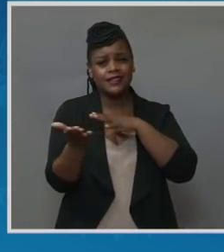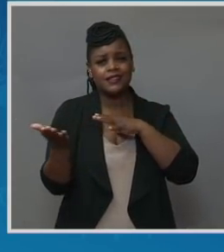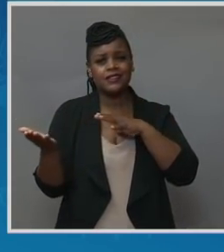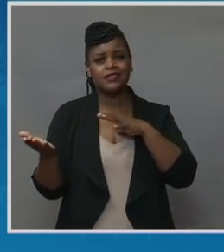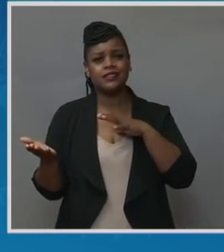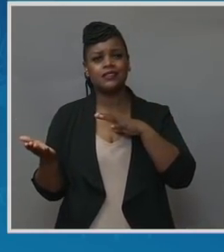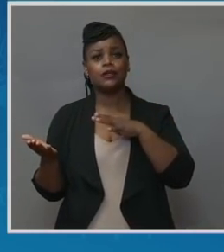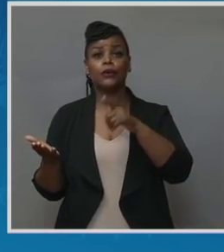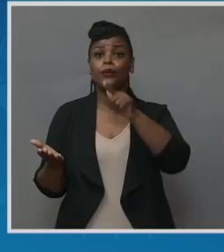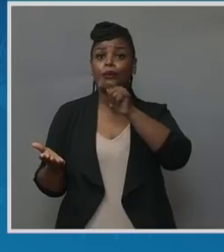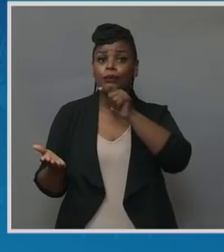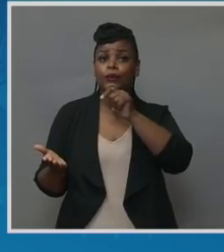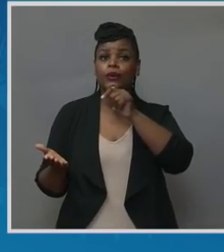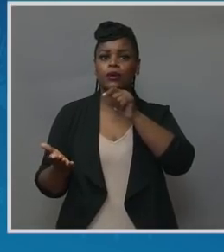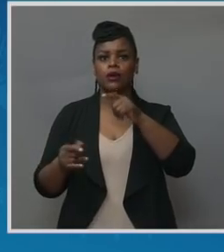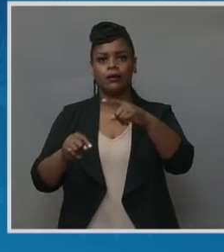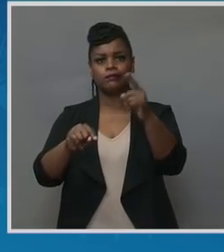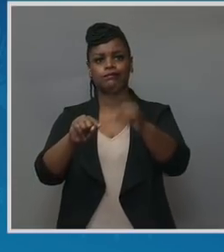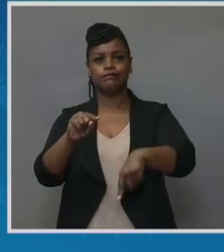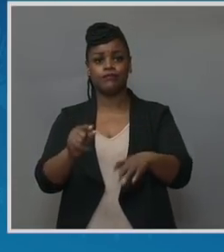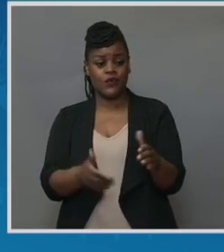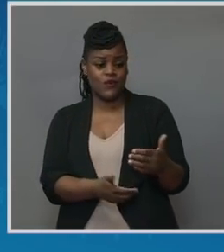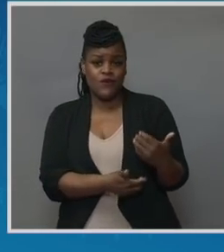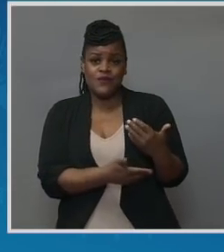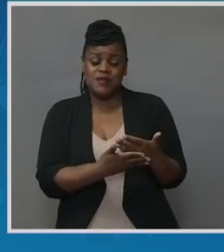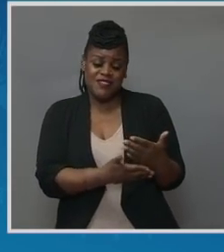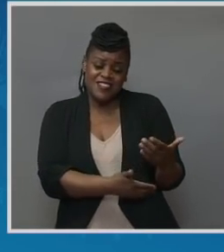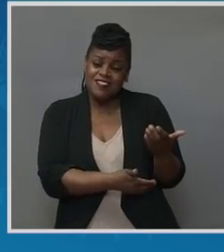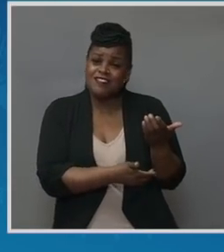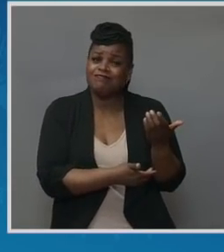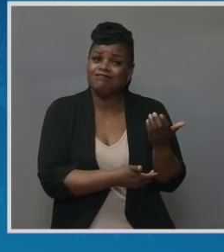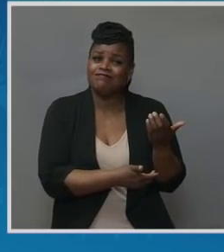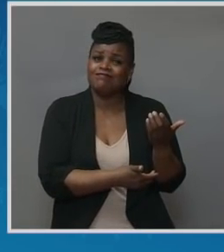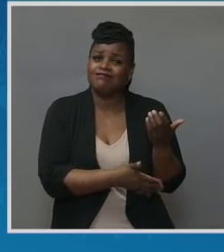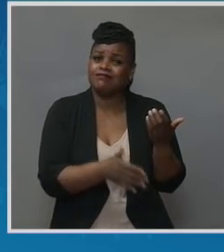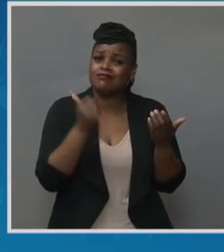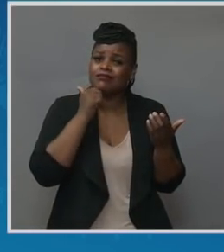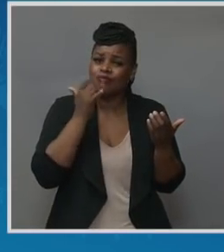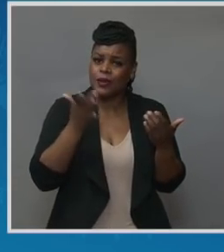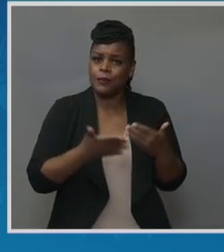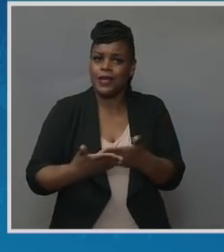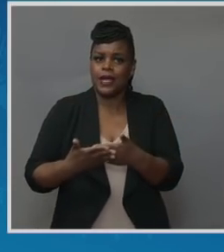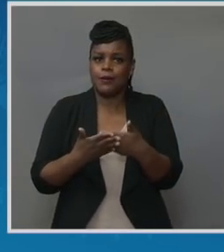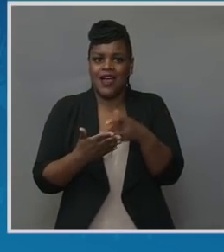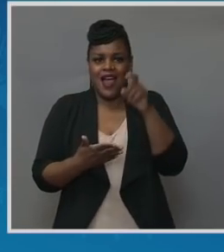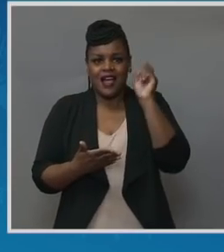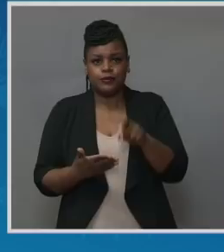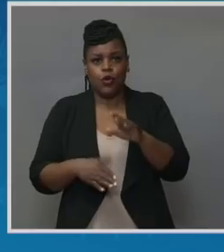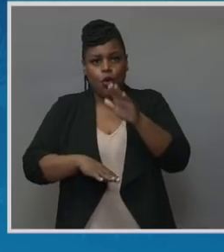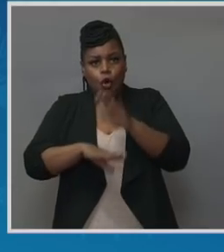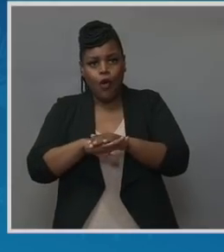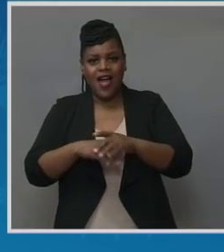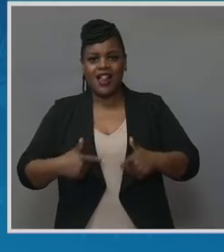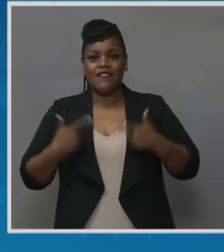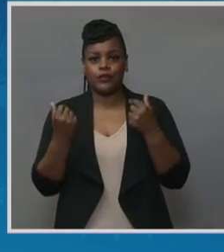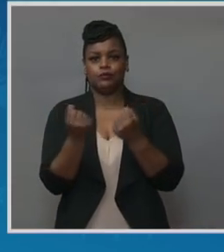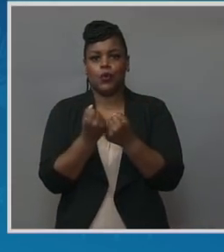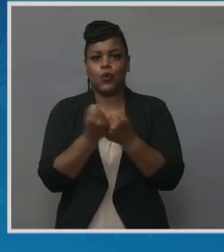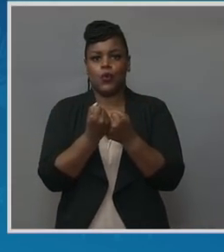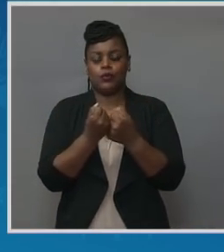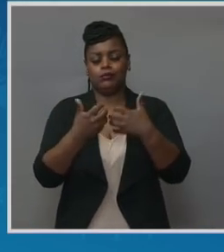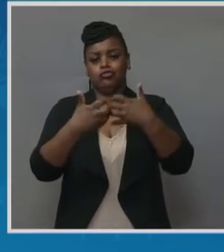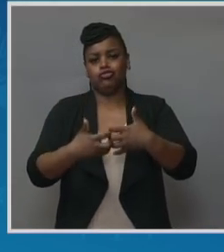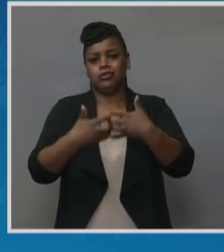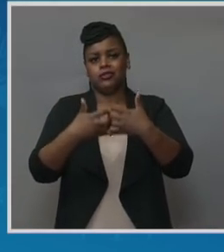who could not hold their newborn baby because that child had to be on life support or receive a